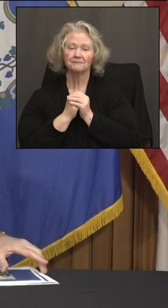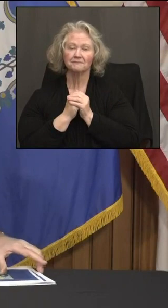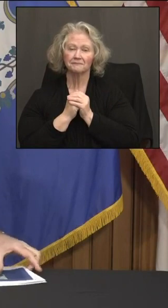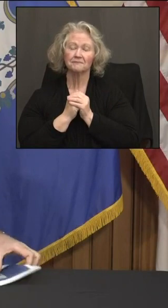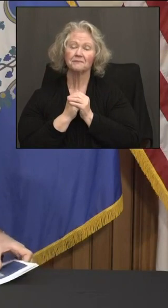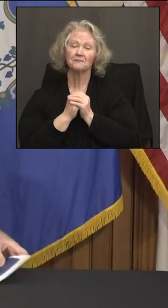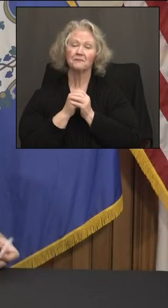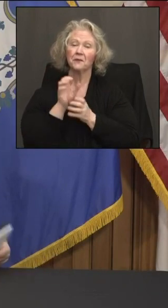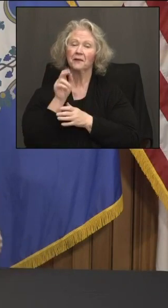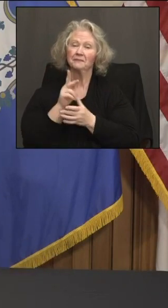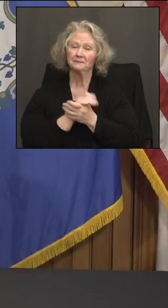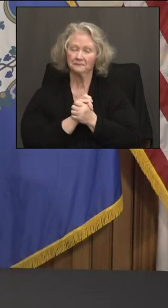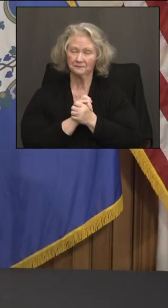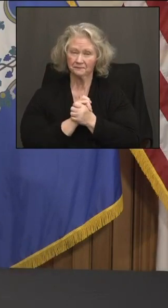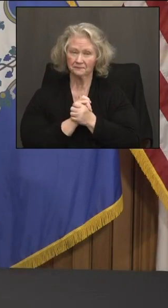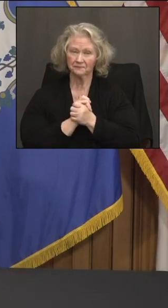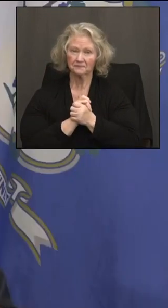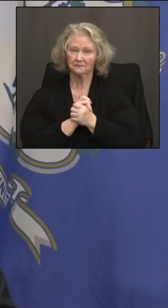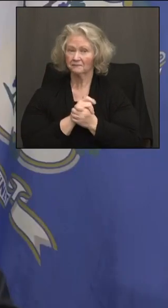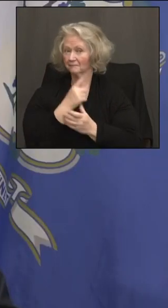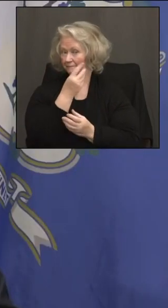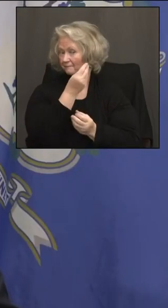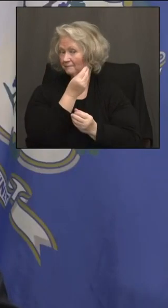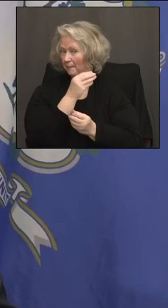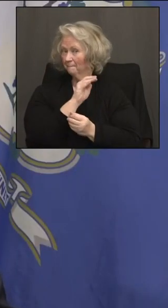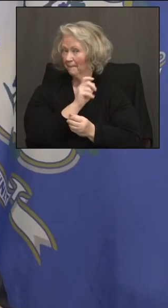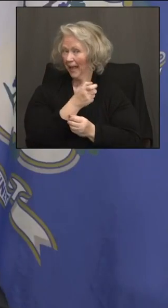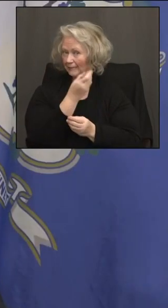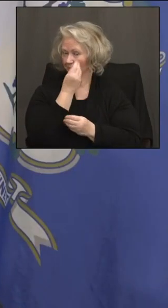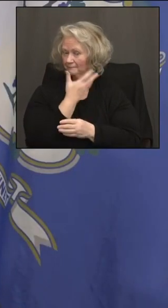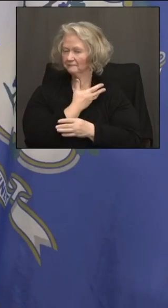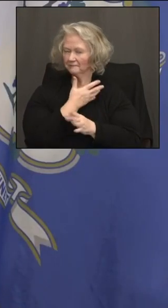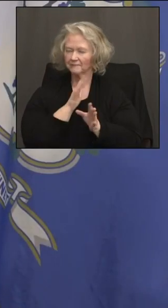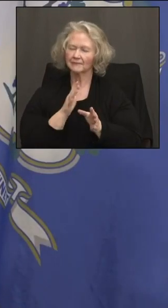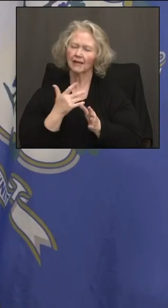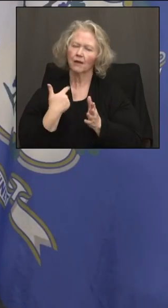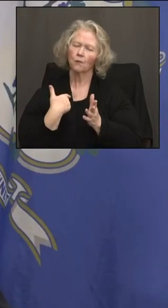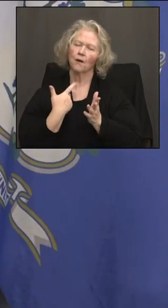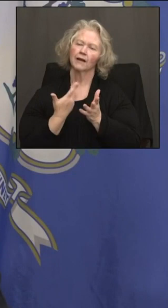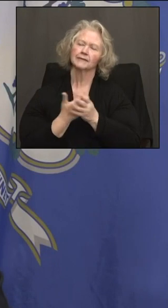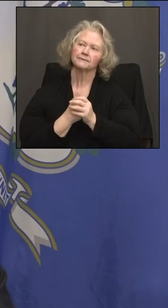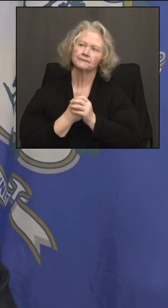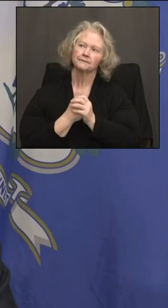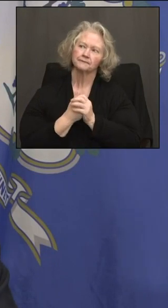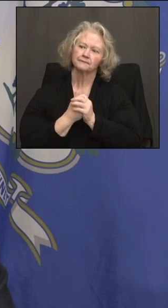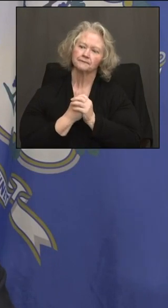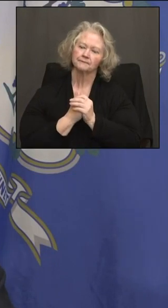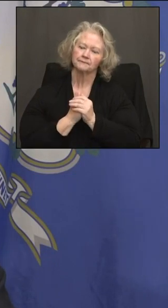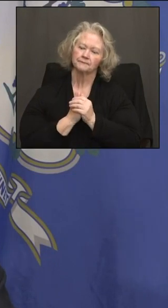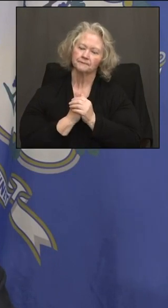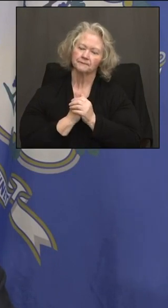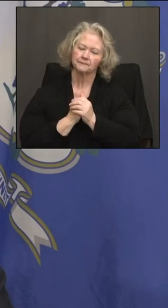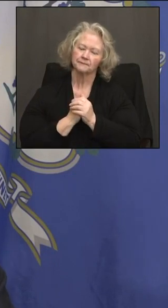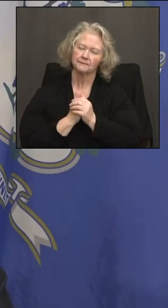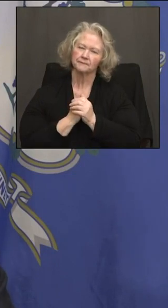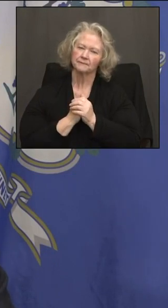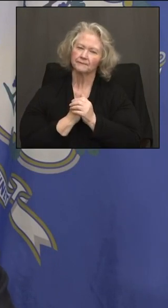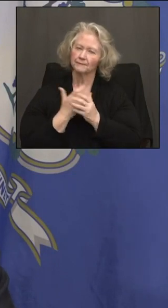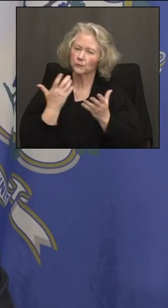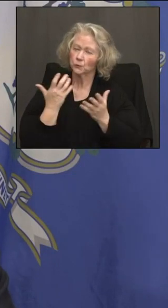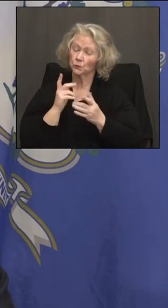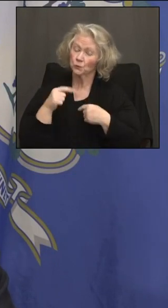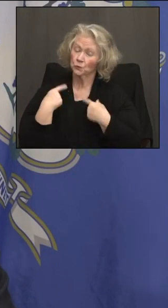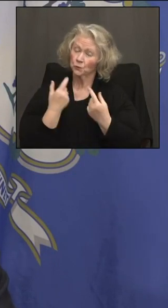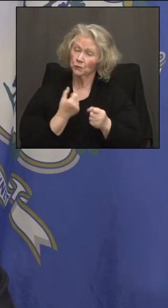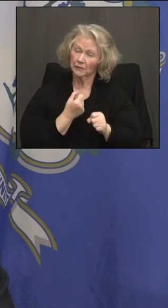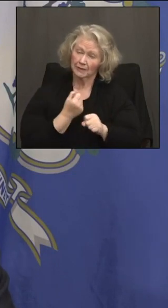All right. I'm getting a signal from Max. I just wanted you to – it's been a heck of a year for a